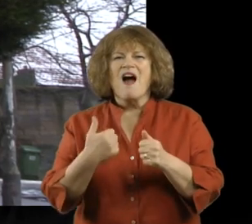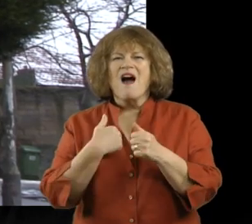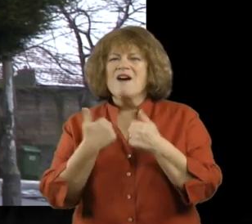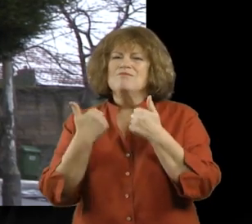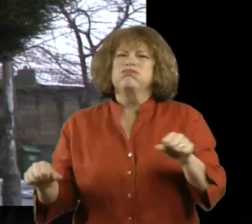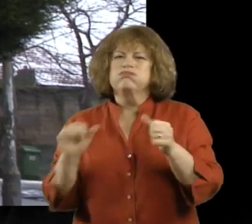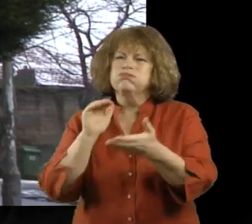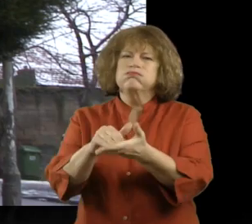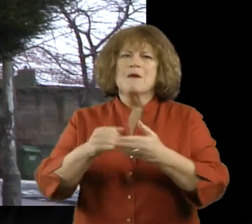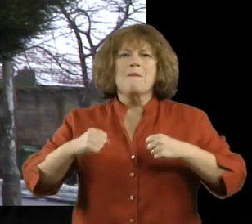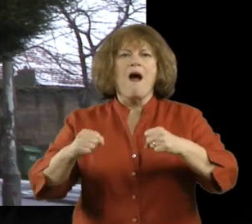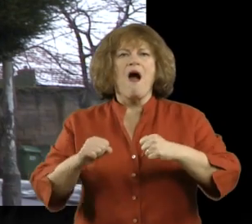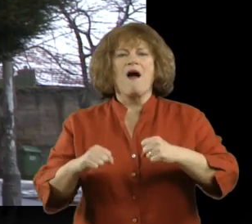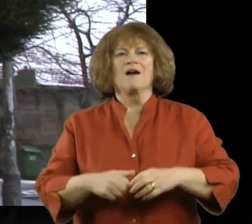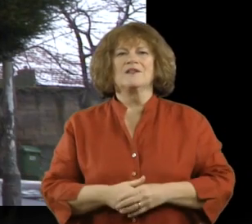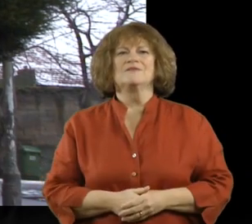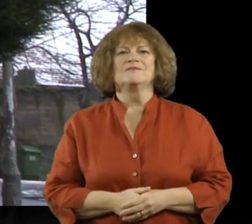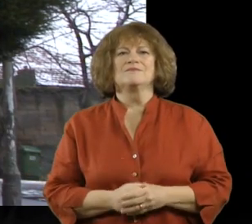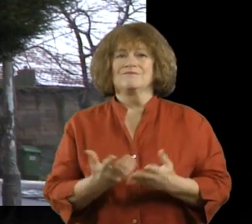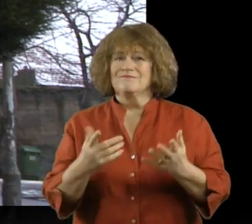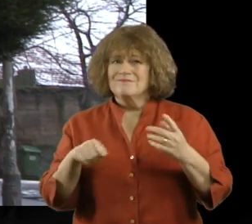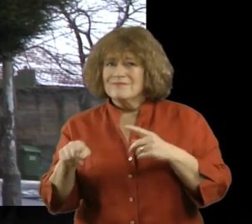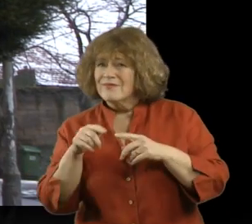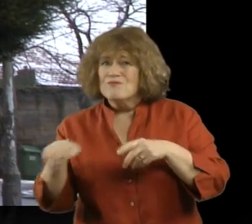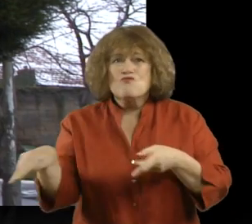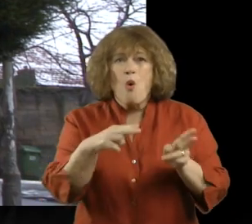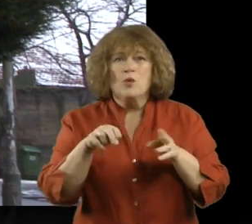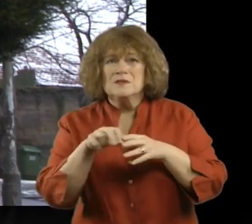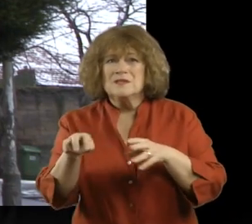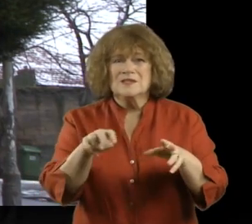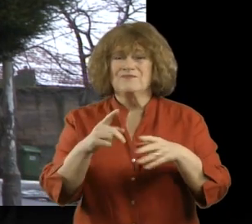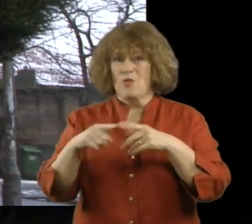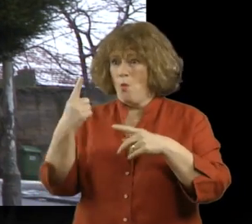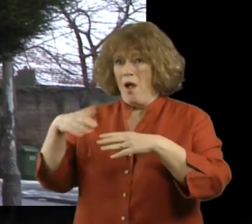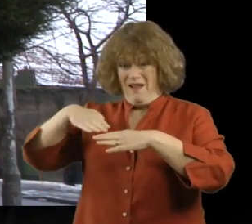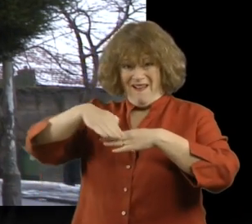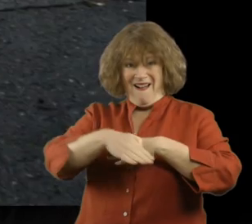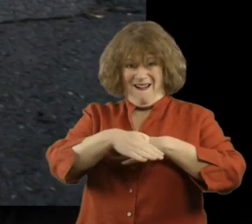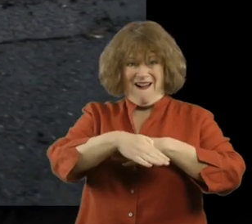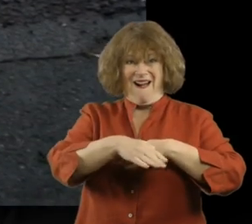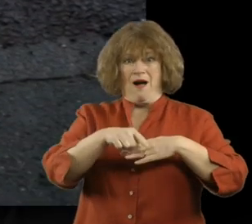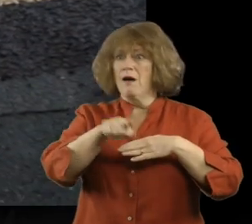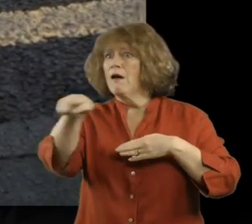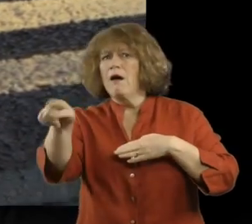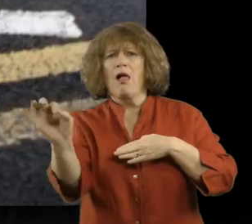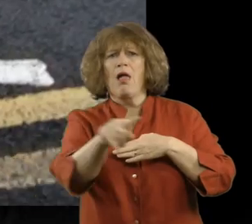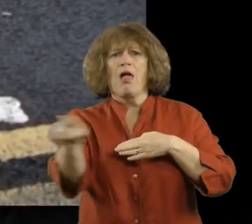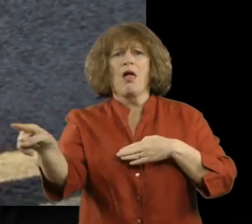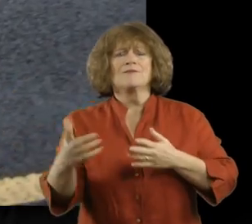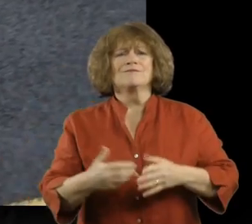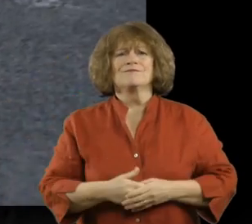Yes, we have finally made it to the park. There is no safe place to cross the road. Yes, Only a drop curb on one side.